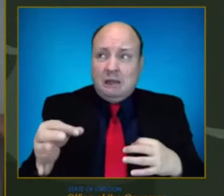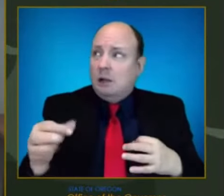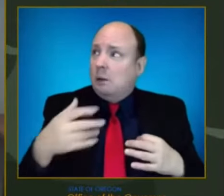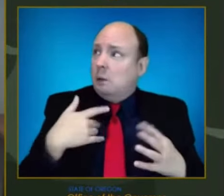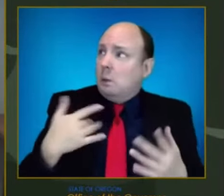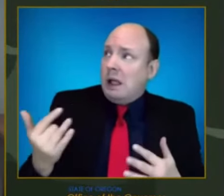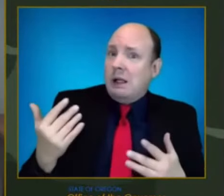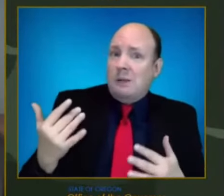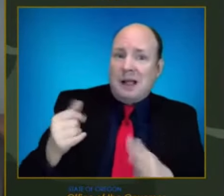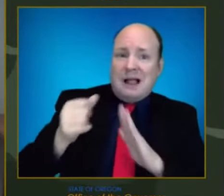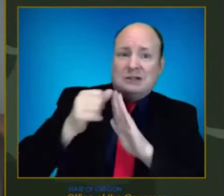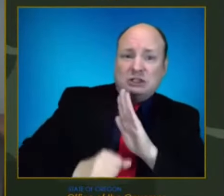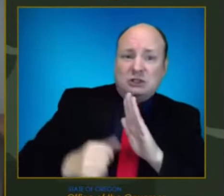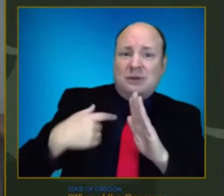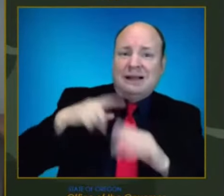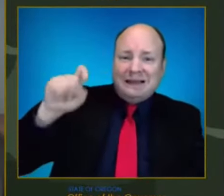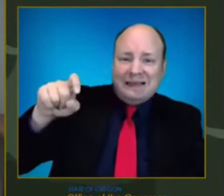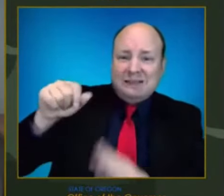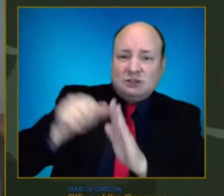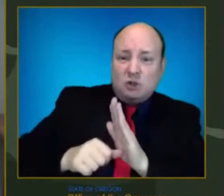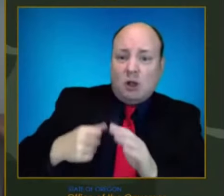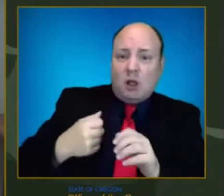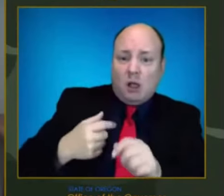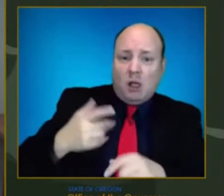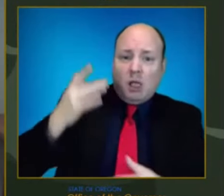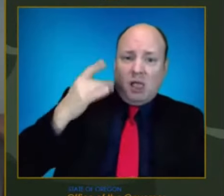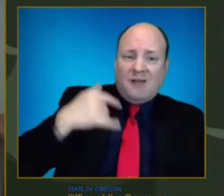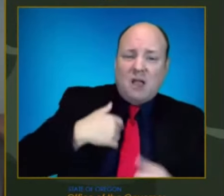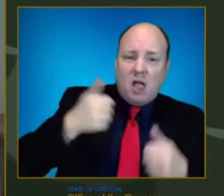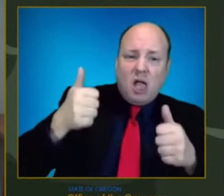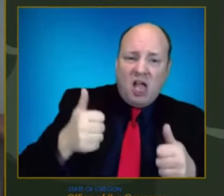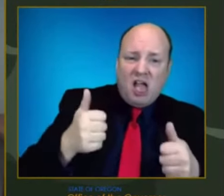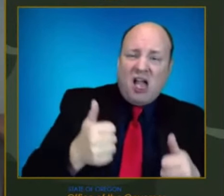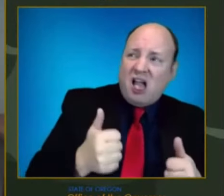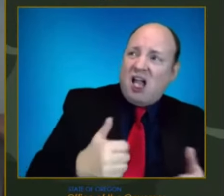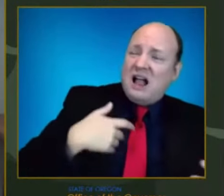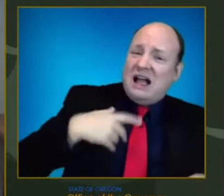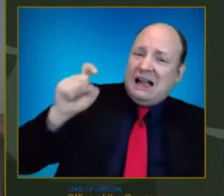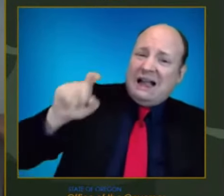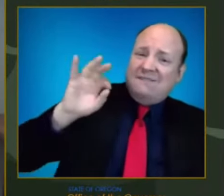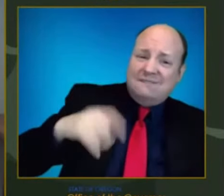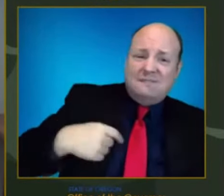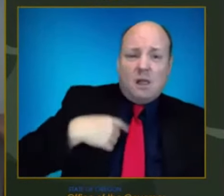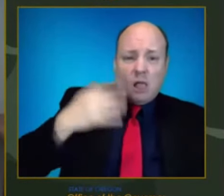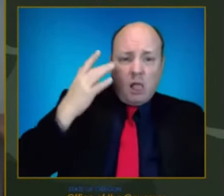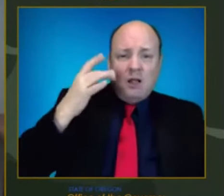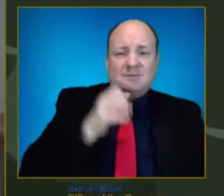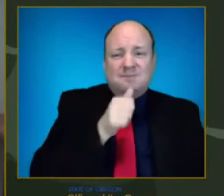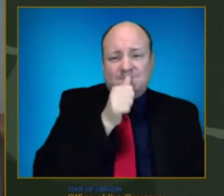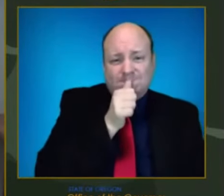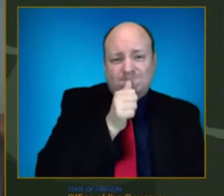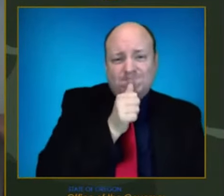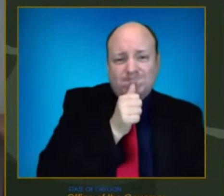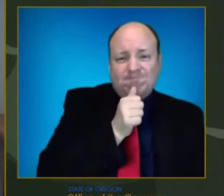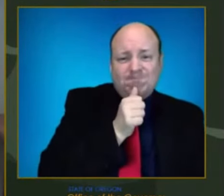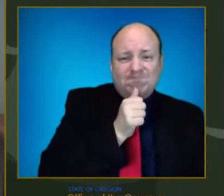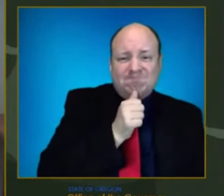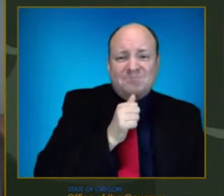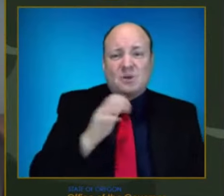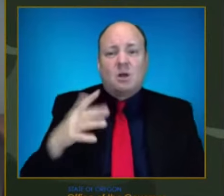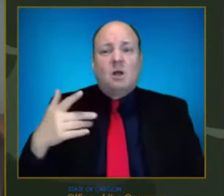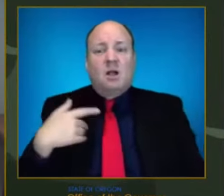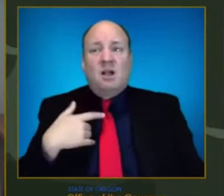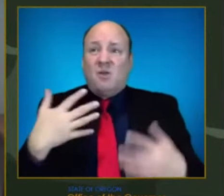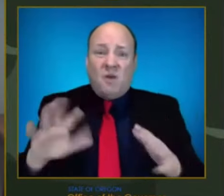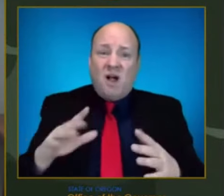that they otherwise have, sometimes for fear of going to see their health care provider or for fear of going into